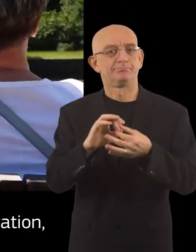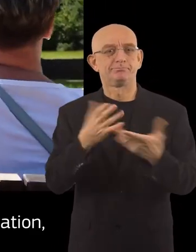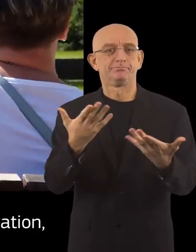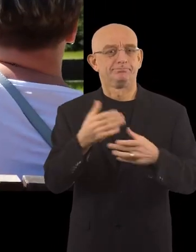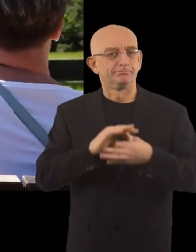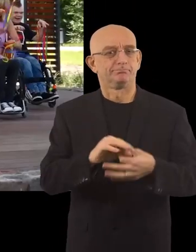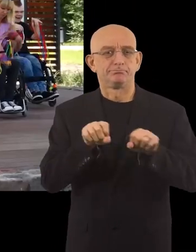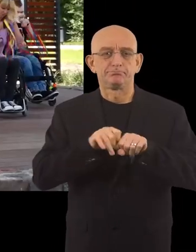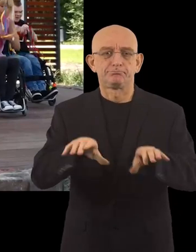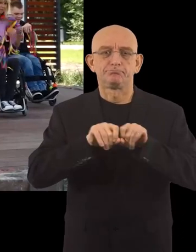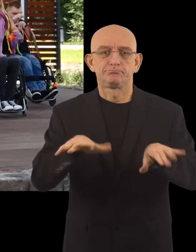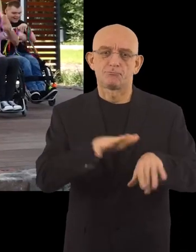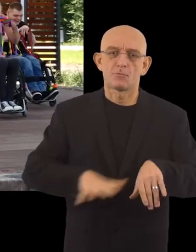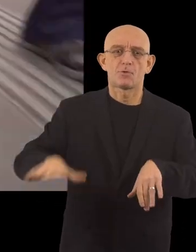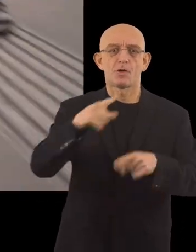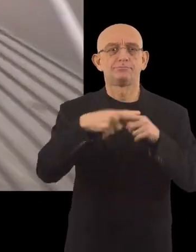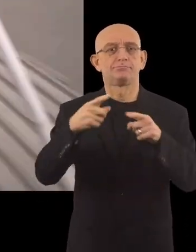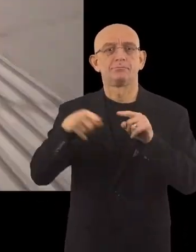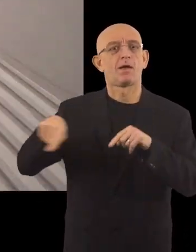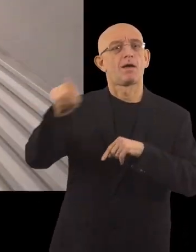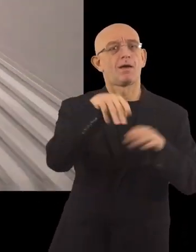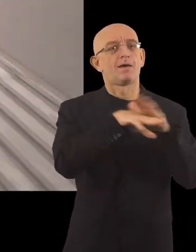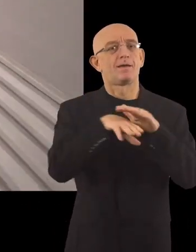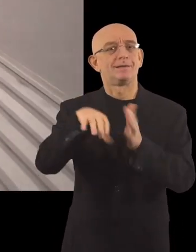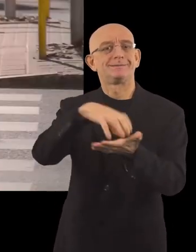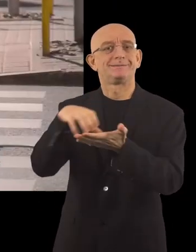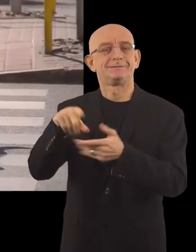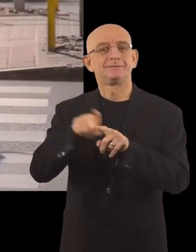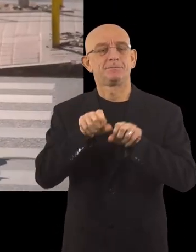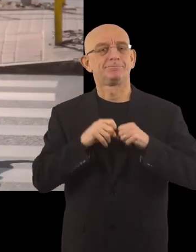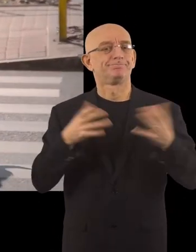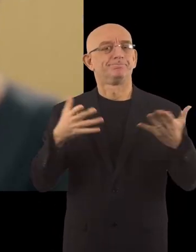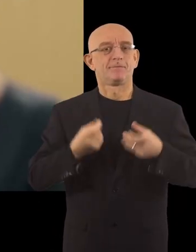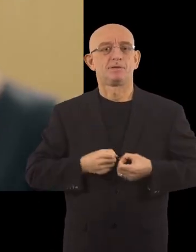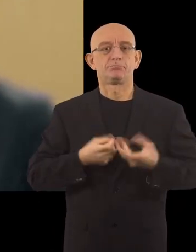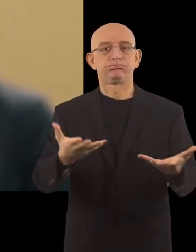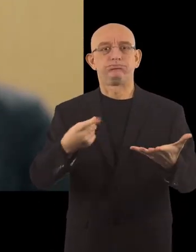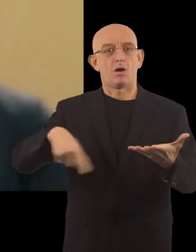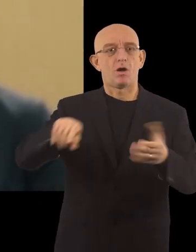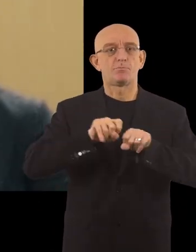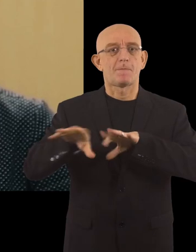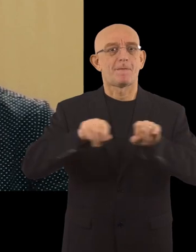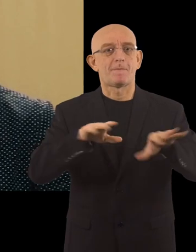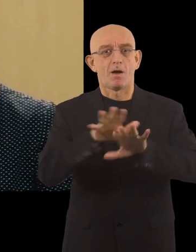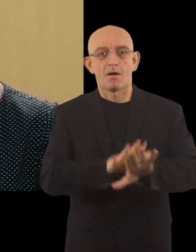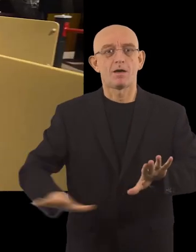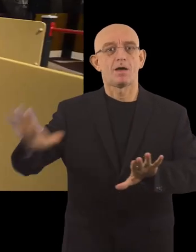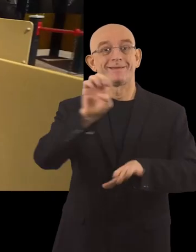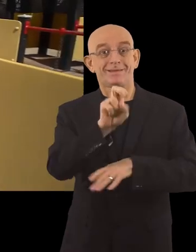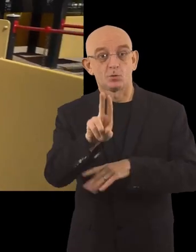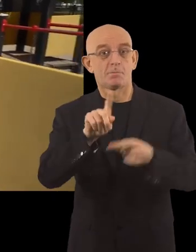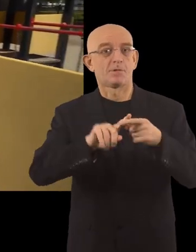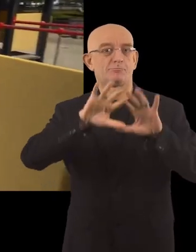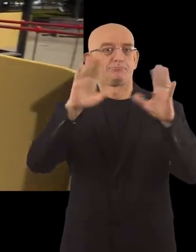innovation and progress towards creating genuinely accessible cities and serve as an inspiration to others across the EU and